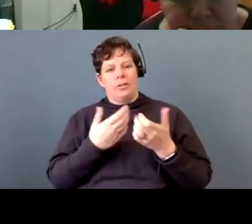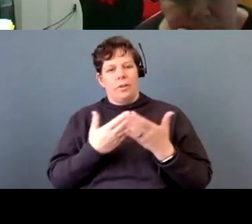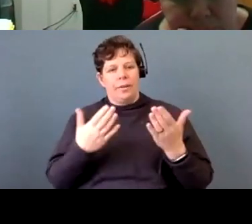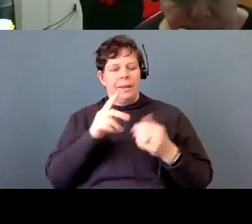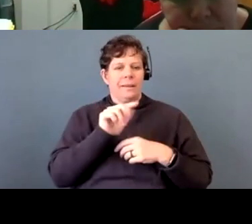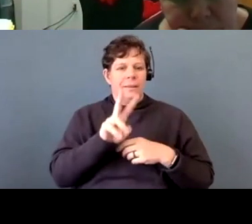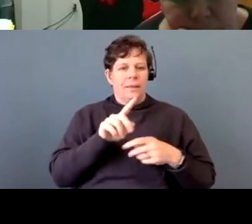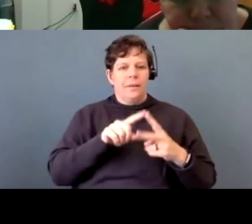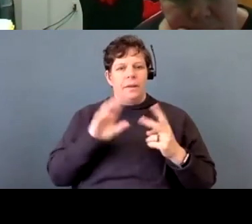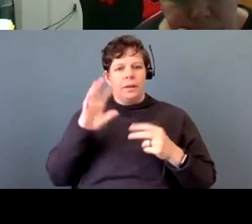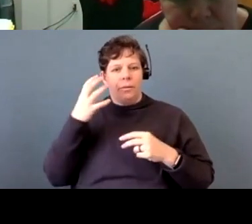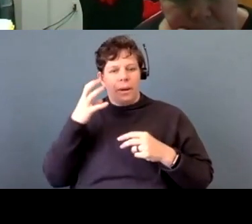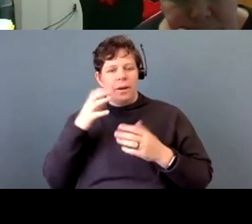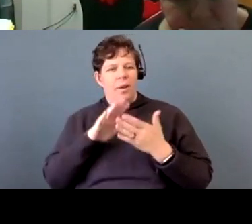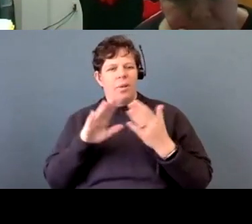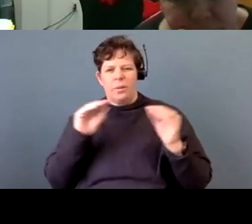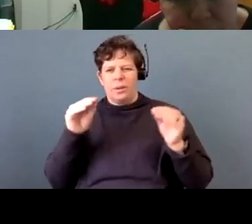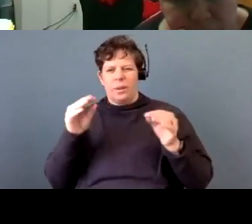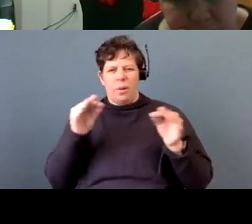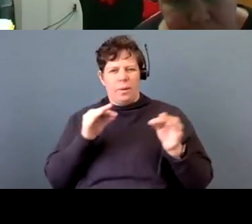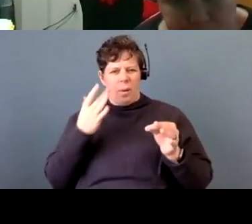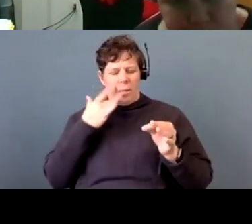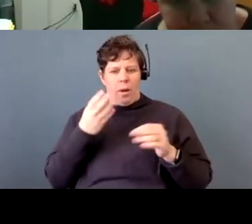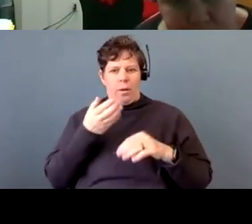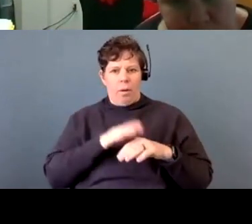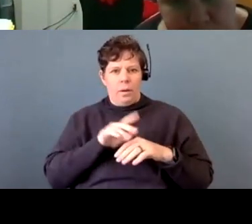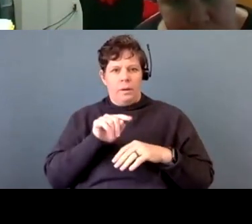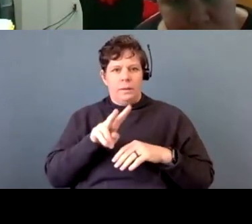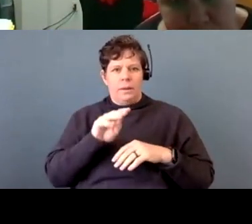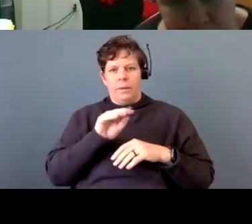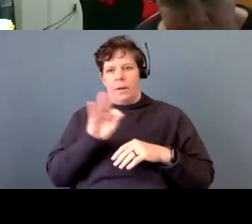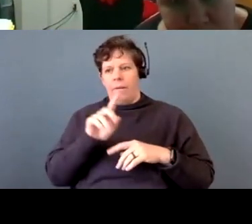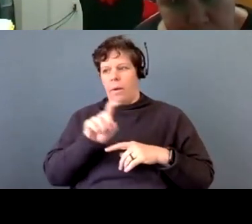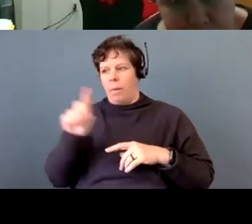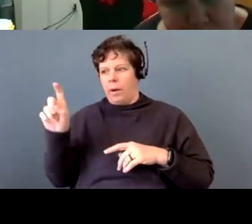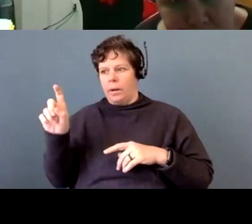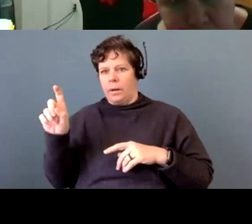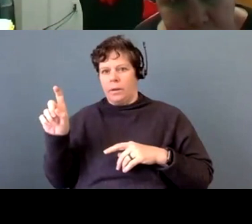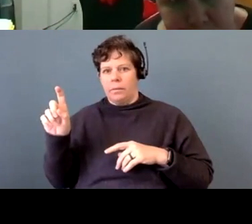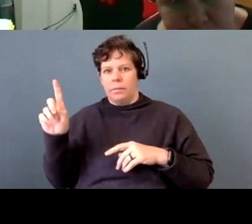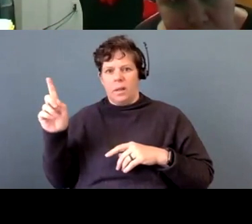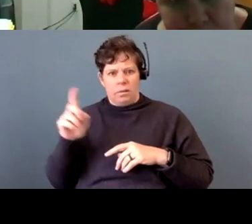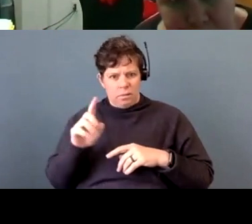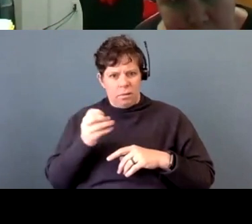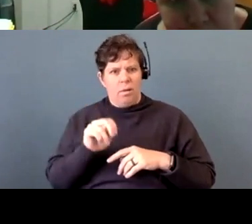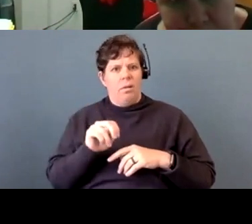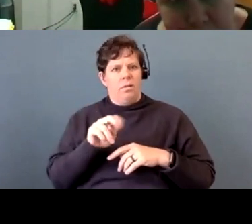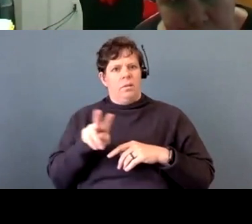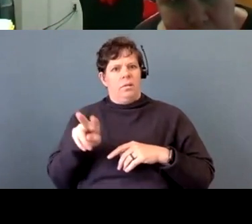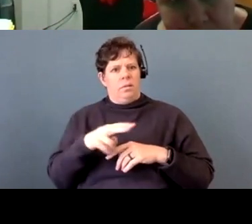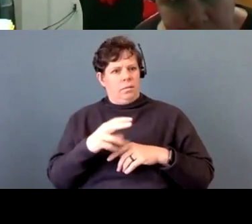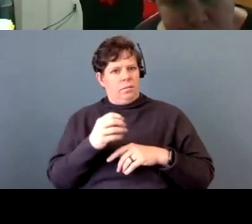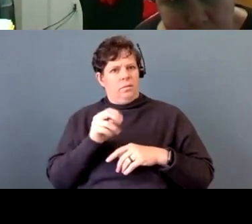no explanation for those going on. But when I turned the TV off and I walk away and it's on and I look back and then,